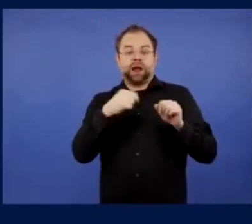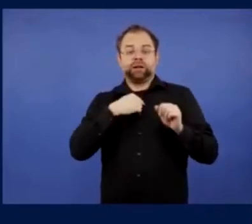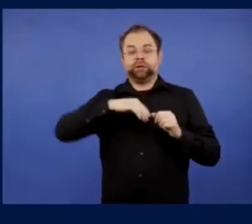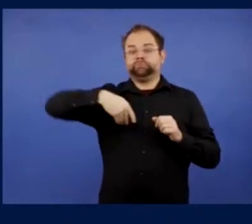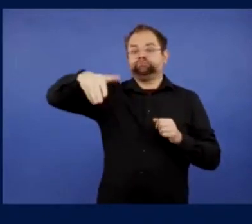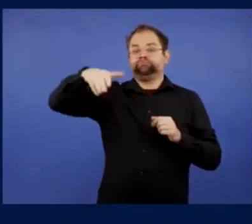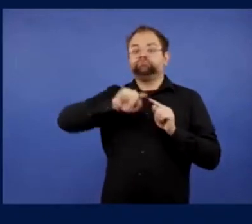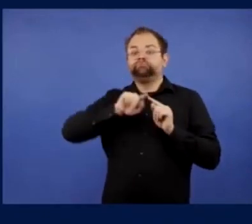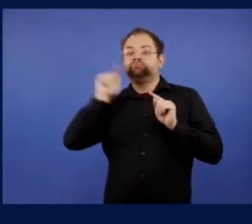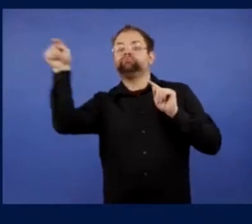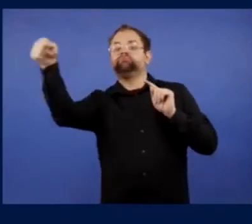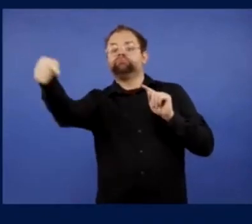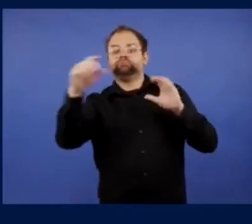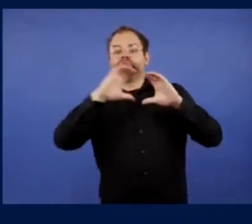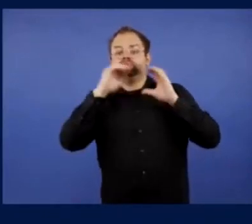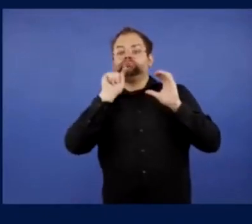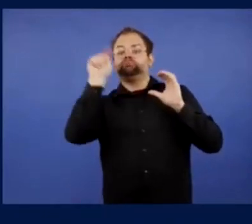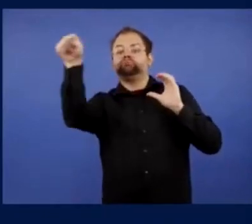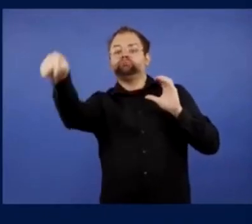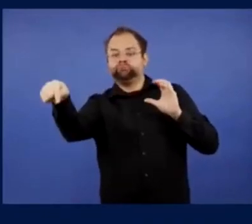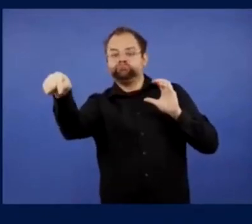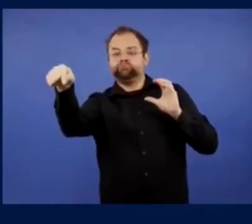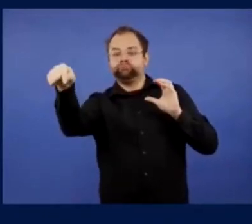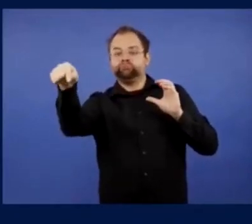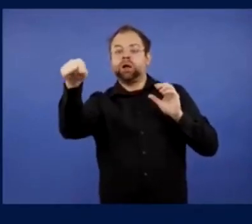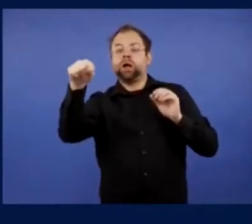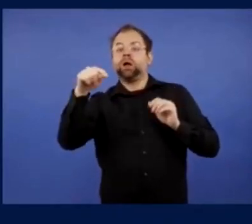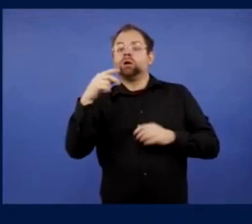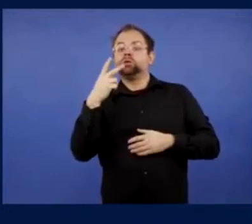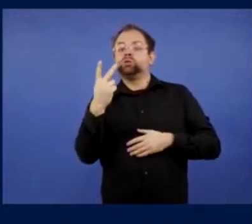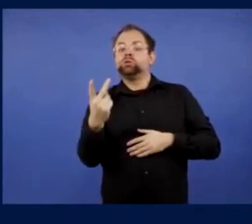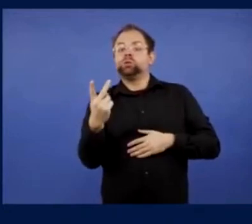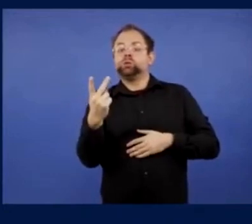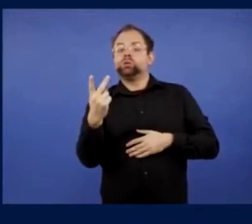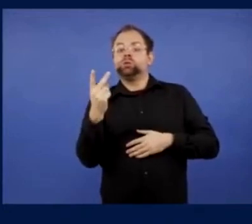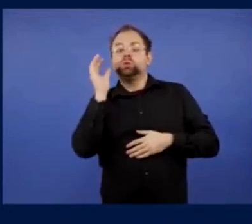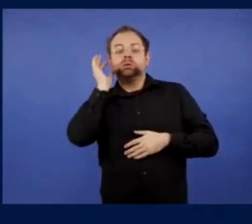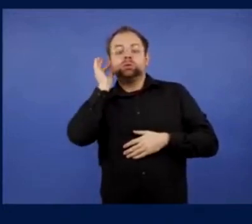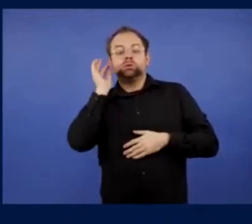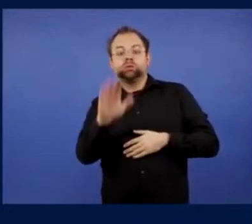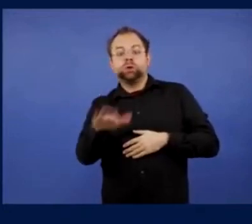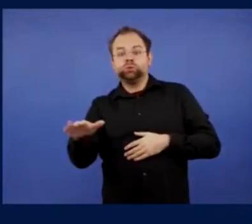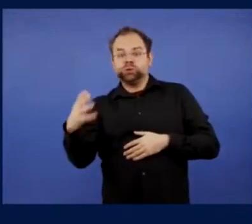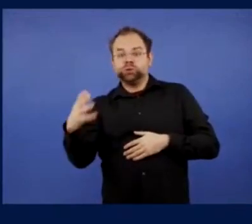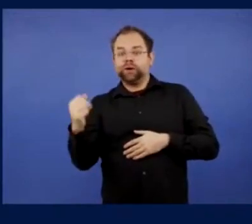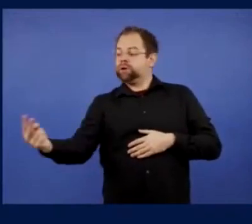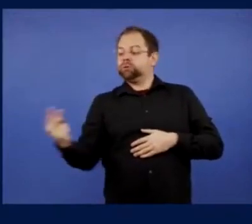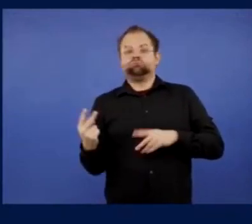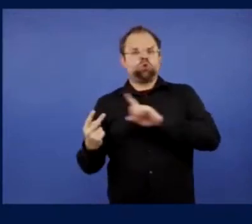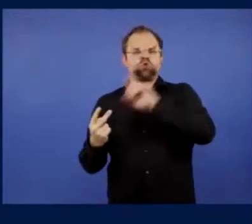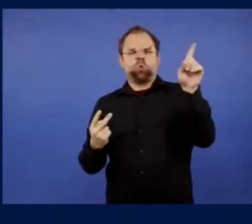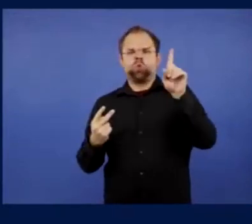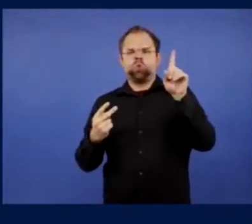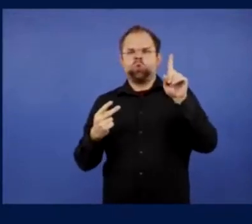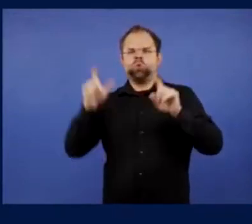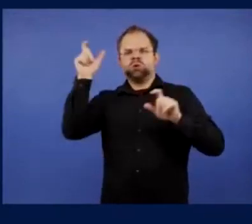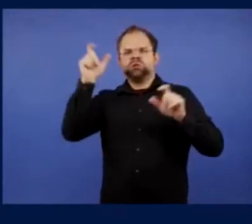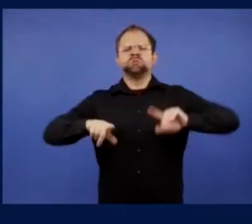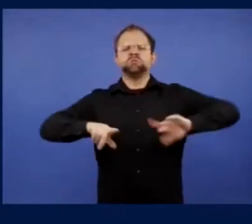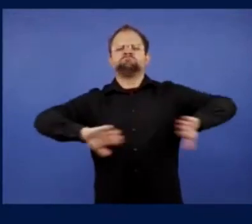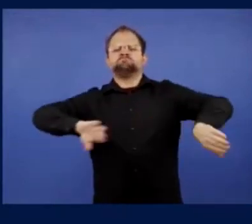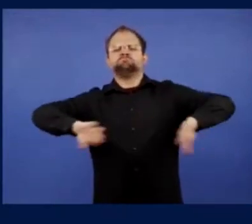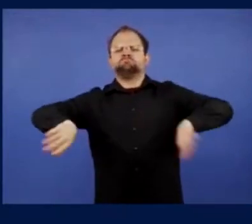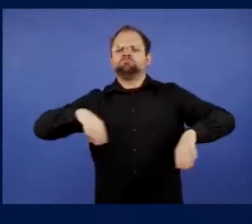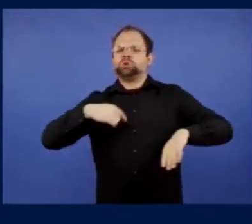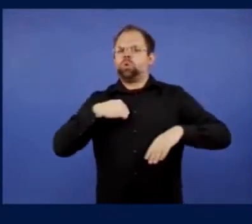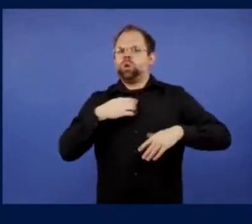Saint-Germain was even worse. After the game, nearest Metro, with my daughter who was 19 at the time, got to the nearest